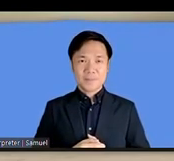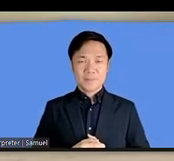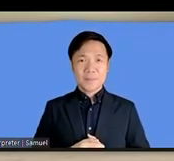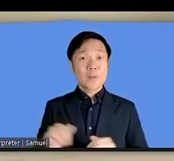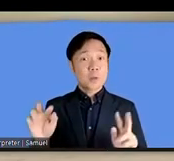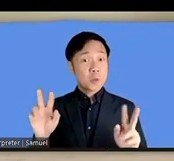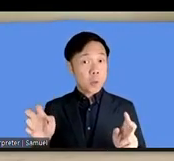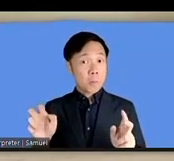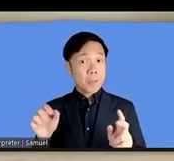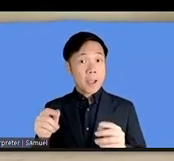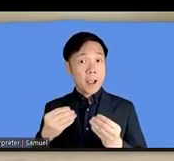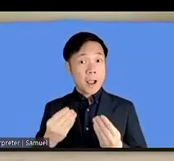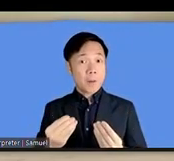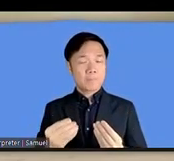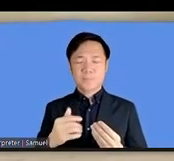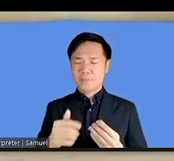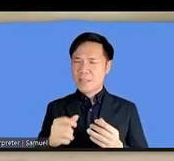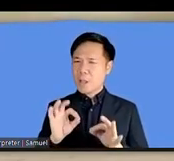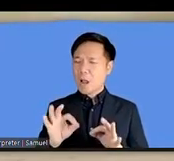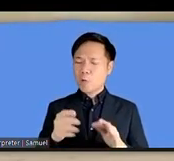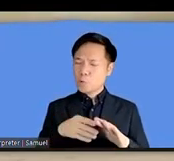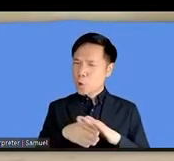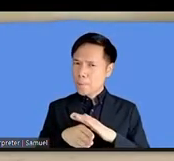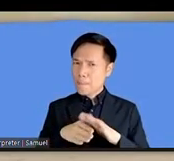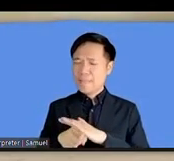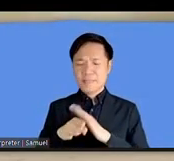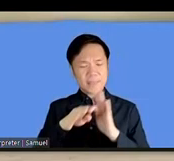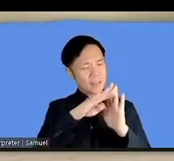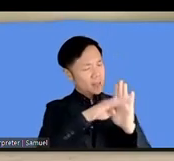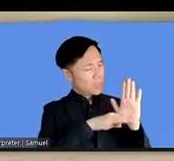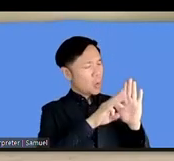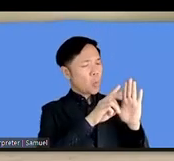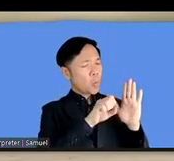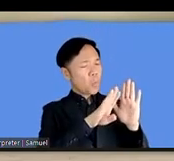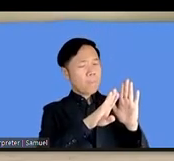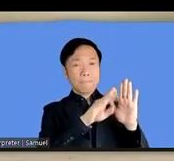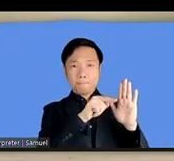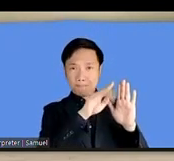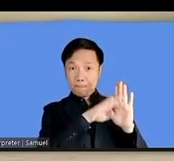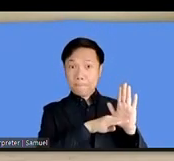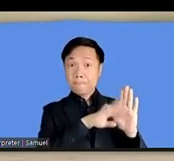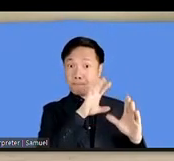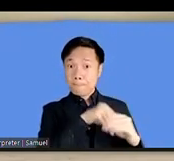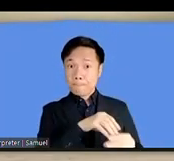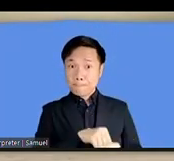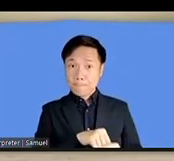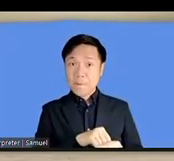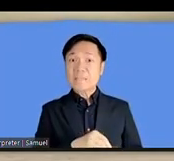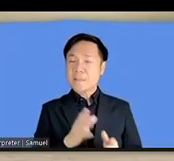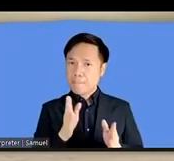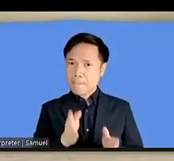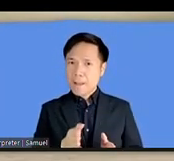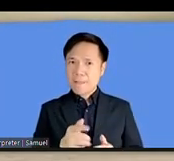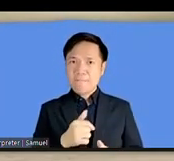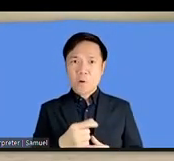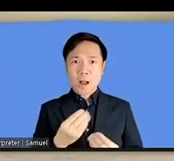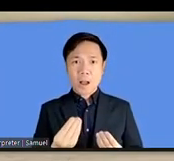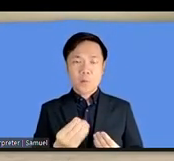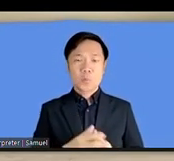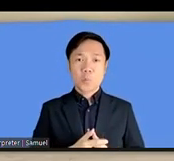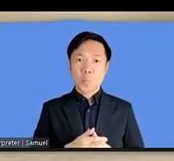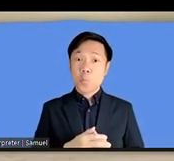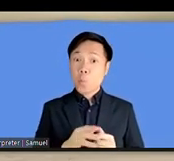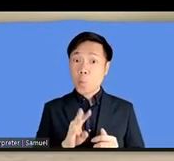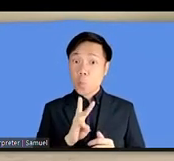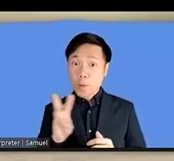the web content accessibility guidelines for the development of of the websites and apps is really